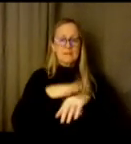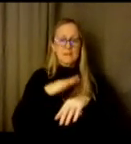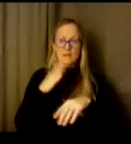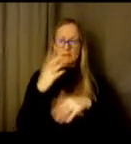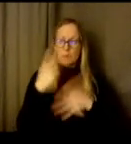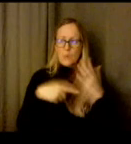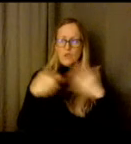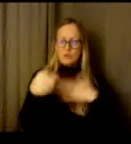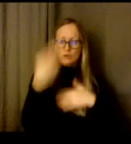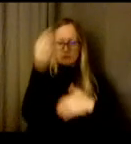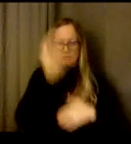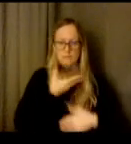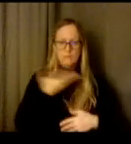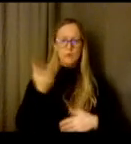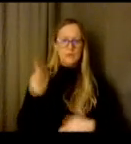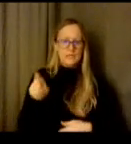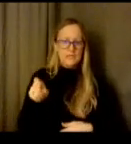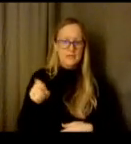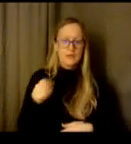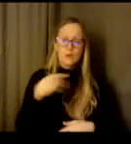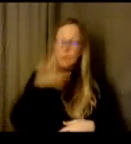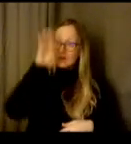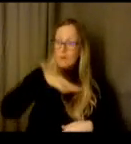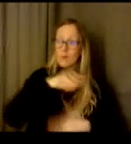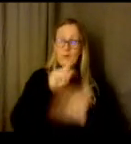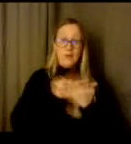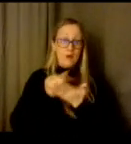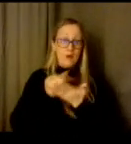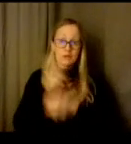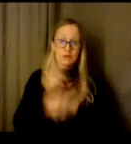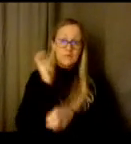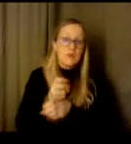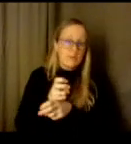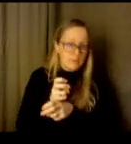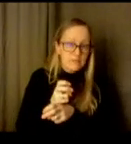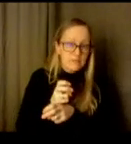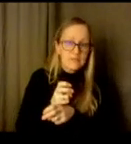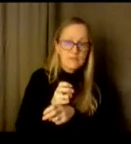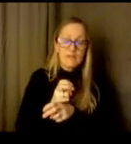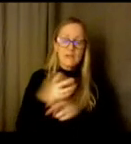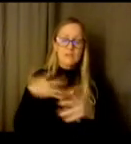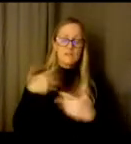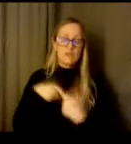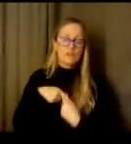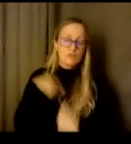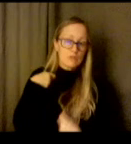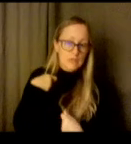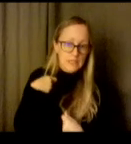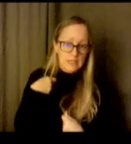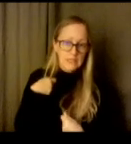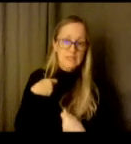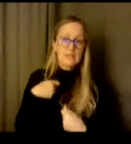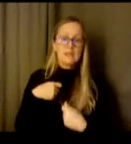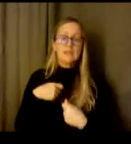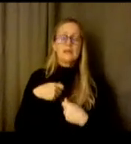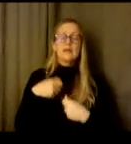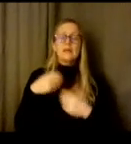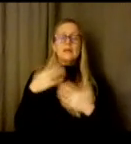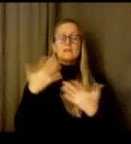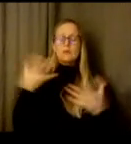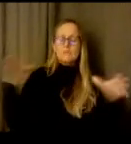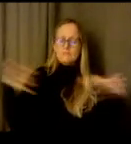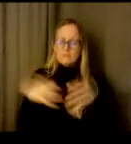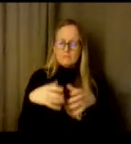and recognizing that the hours are tough and it's a strain and so building either groups where we can come together and really support one another providing